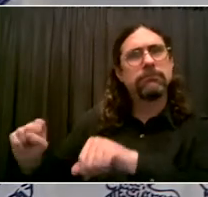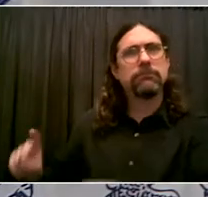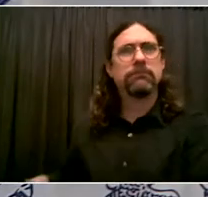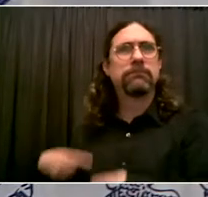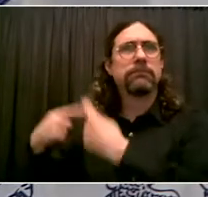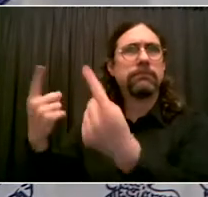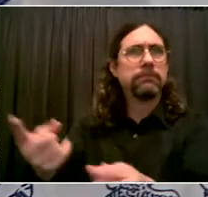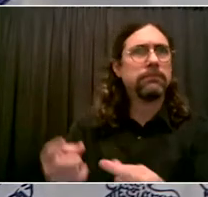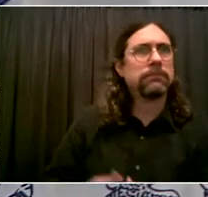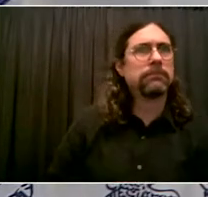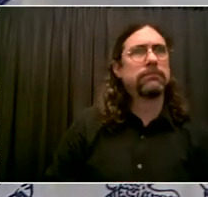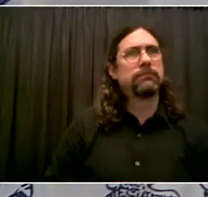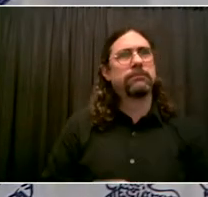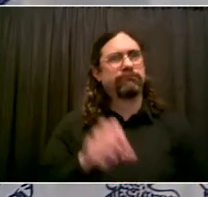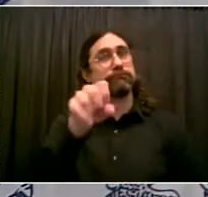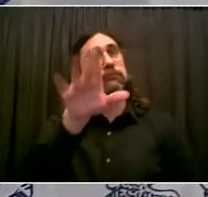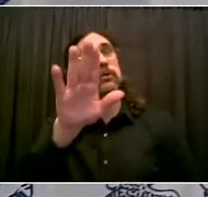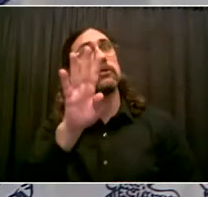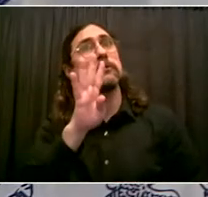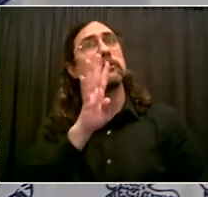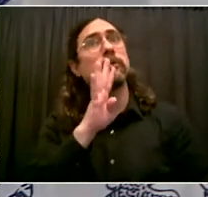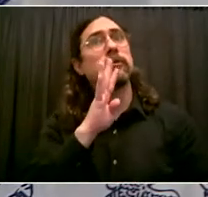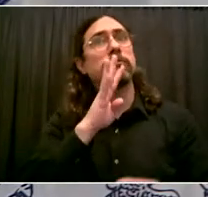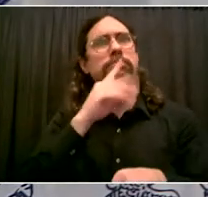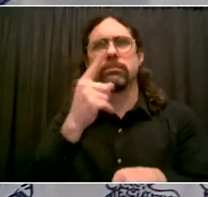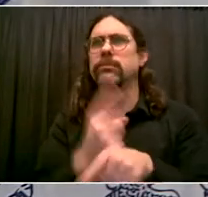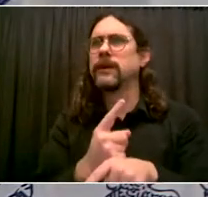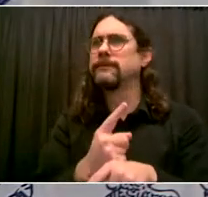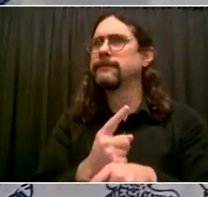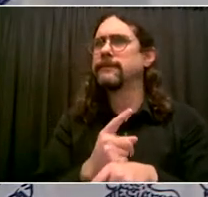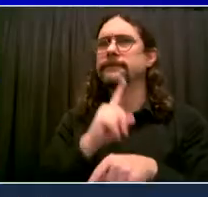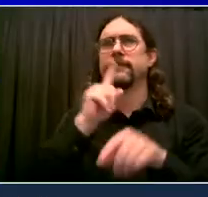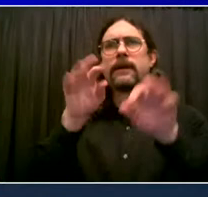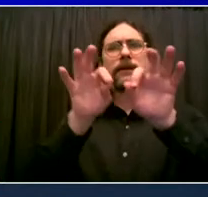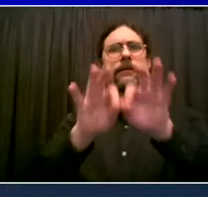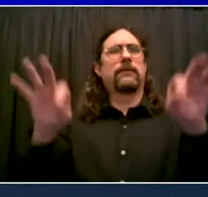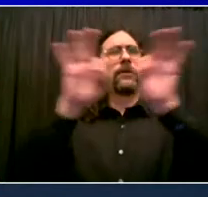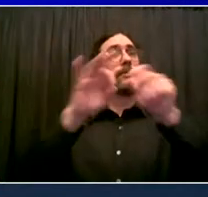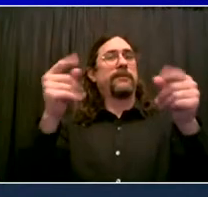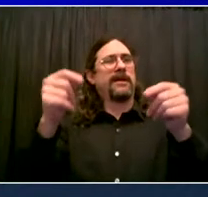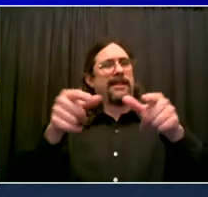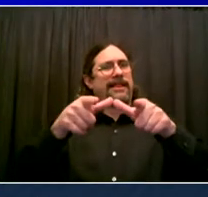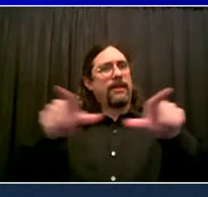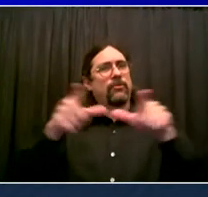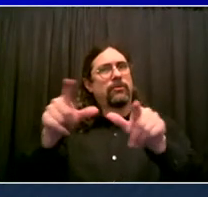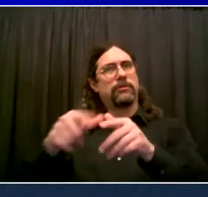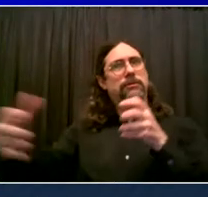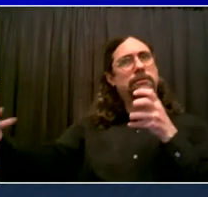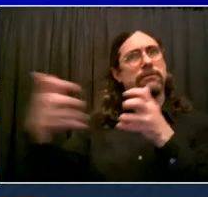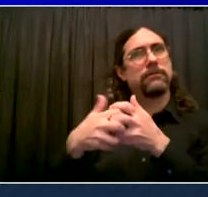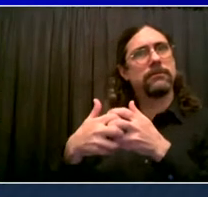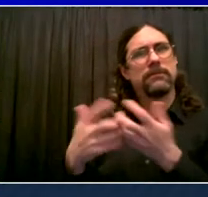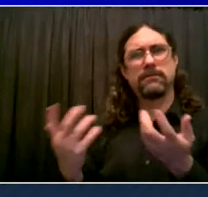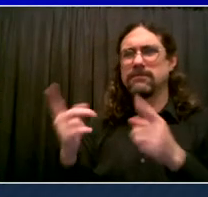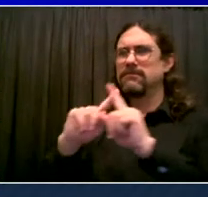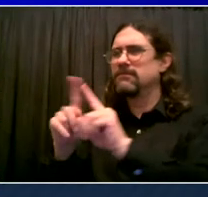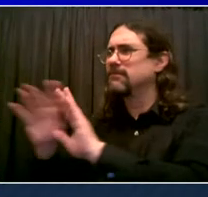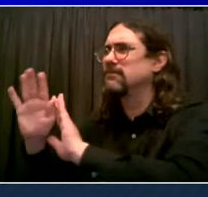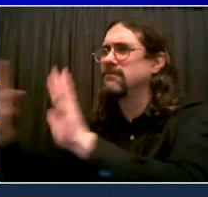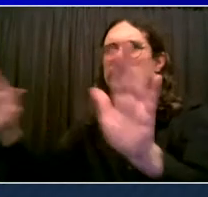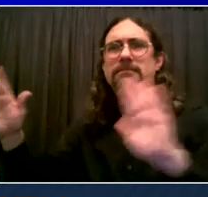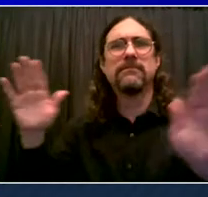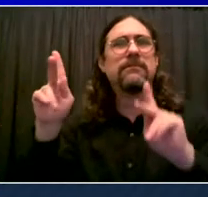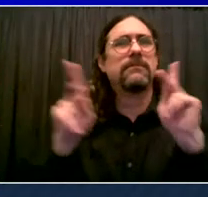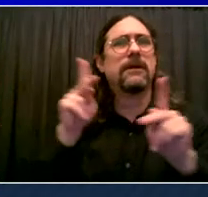got to ensure that people get the service they need in the language they need it in, in a way that works for them. That's how we move forward.